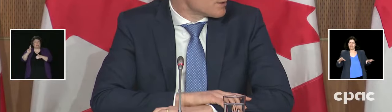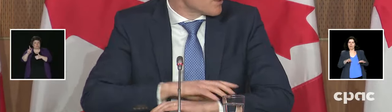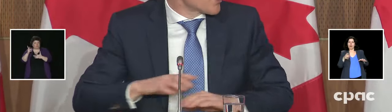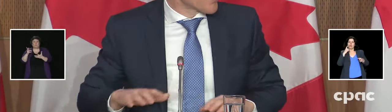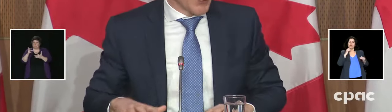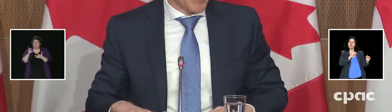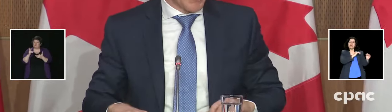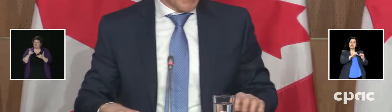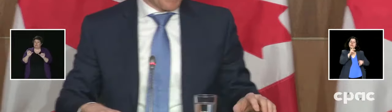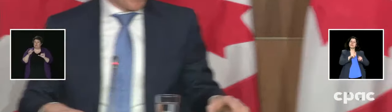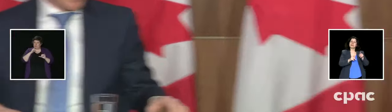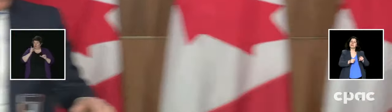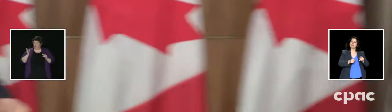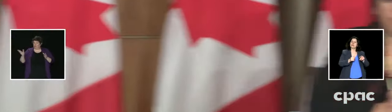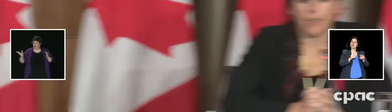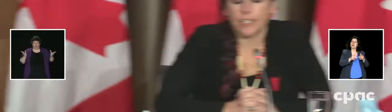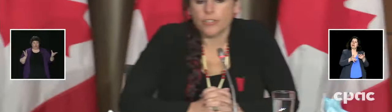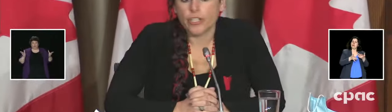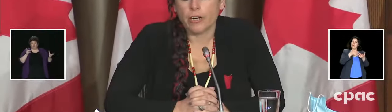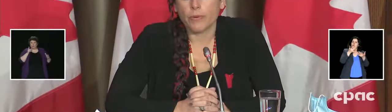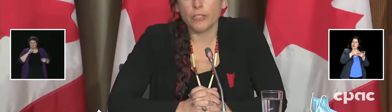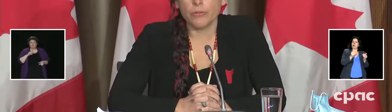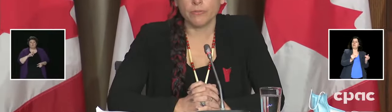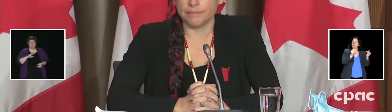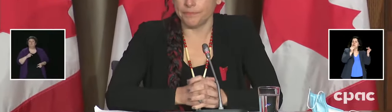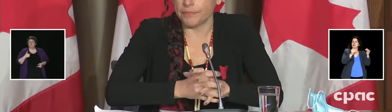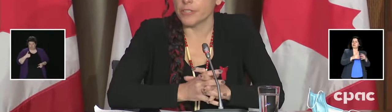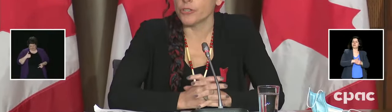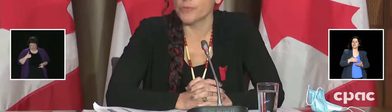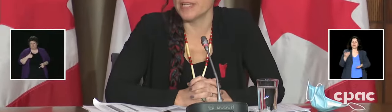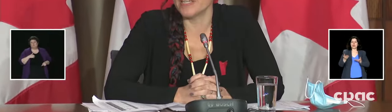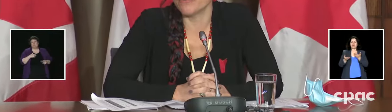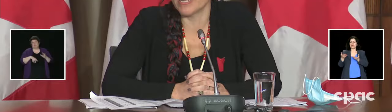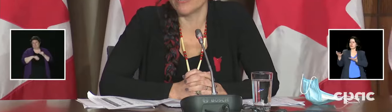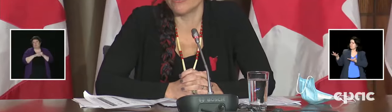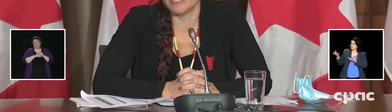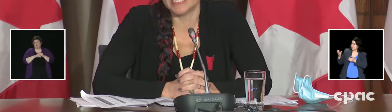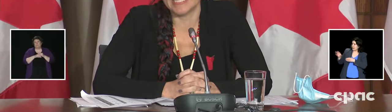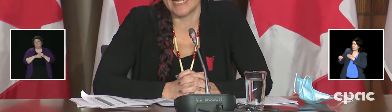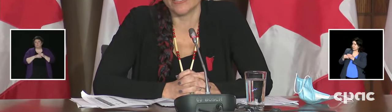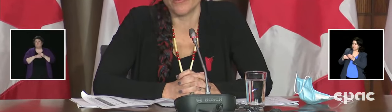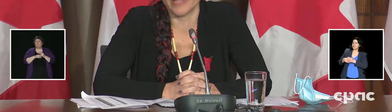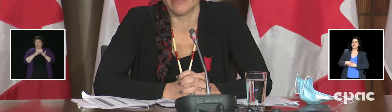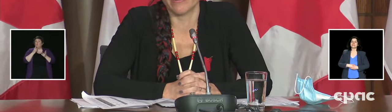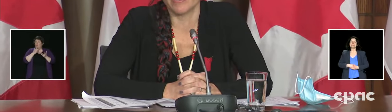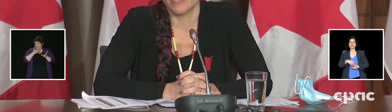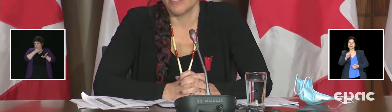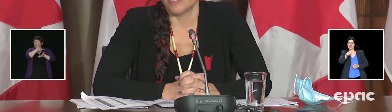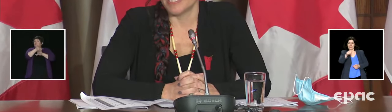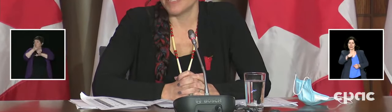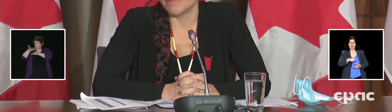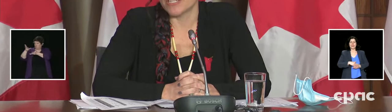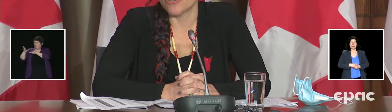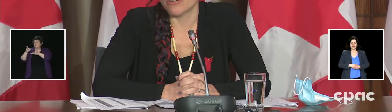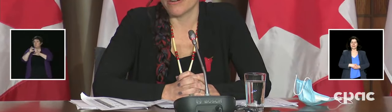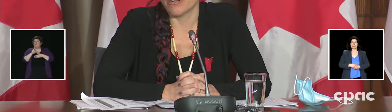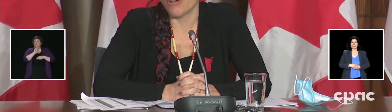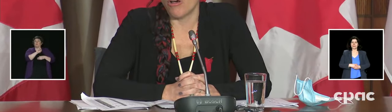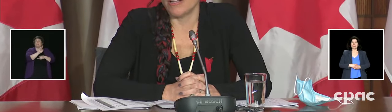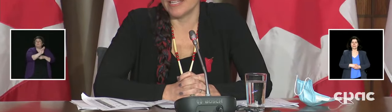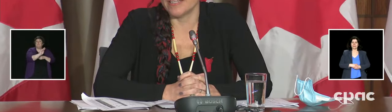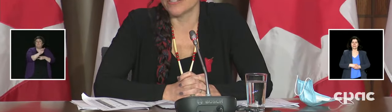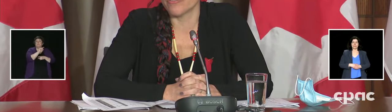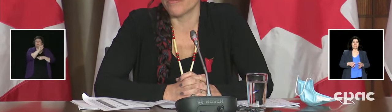Evan, I don't know if want to complete that. Sure, I can share. We do regularly connect with our Deputy Minister